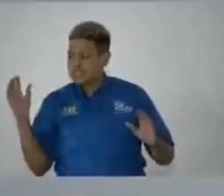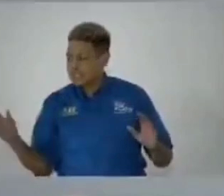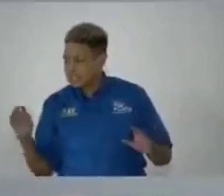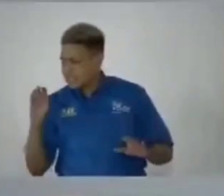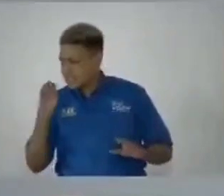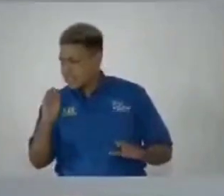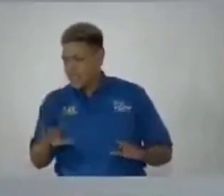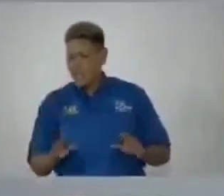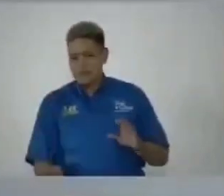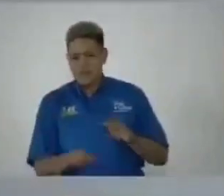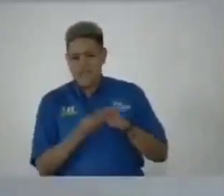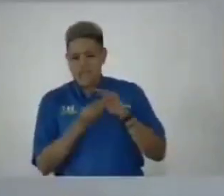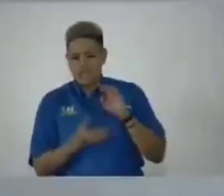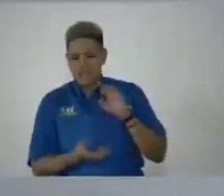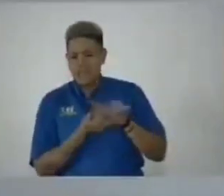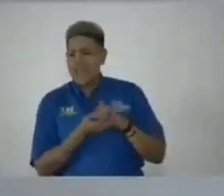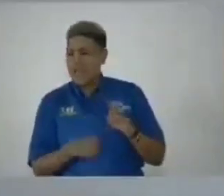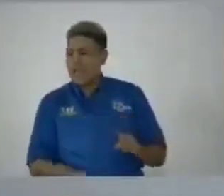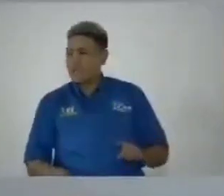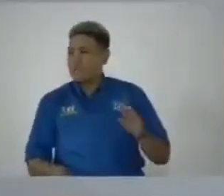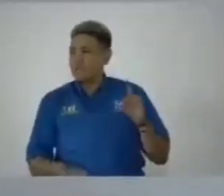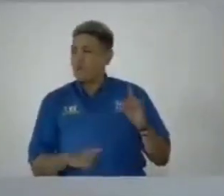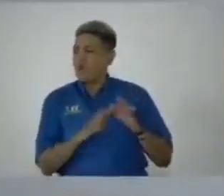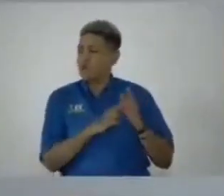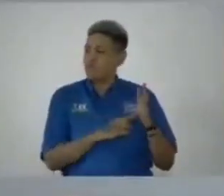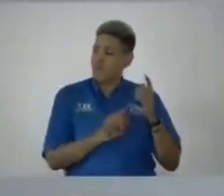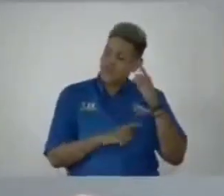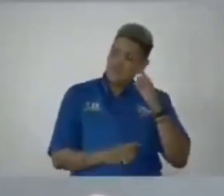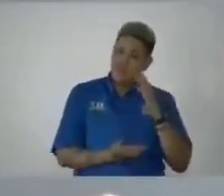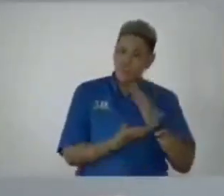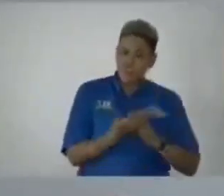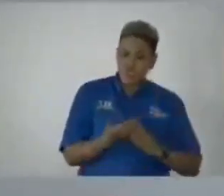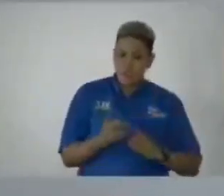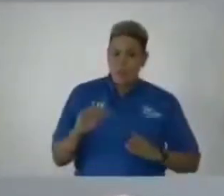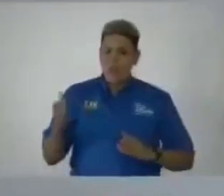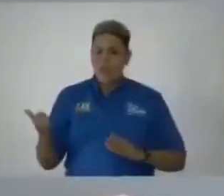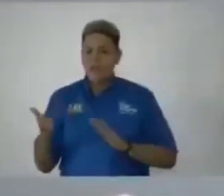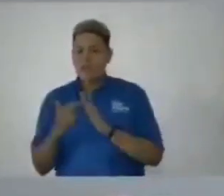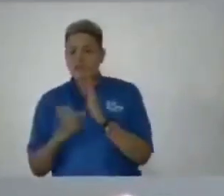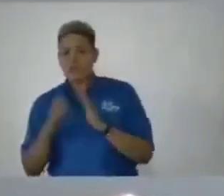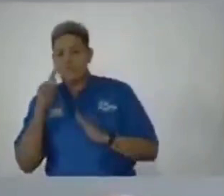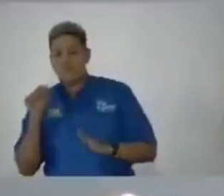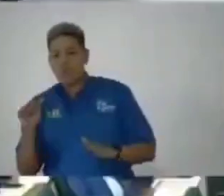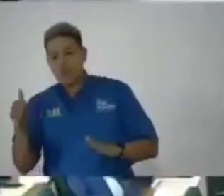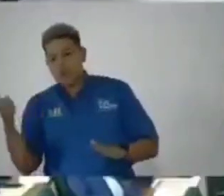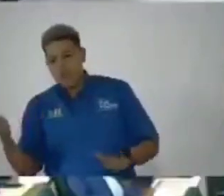it's like there is one rule for some and another madam